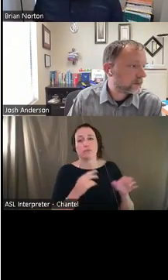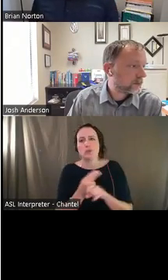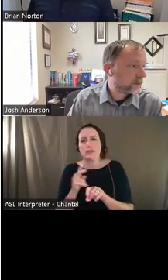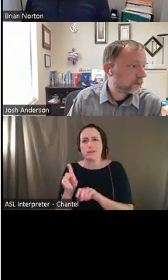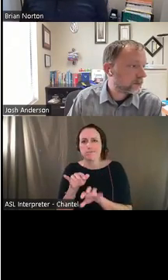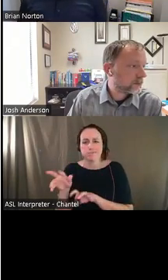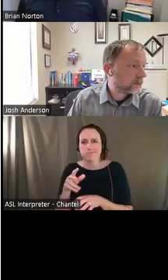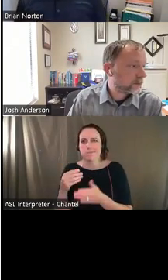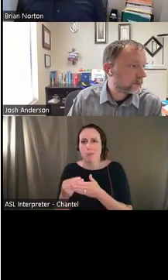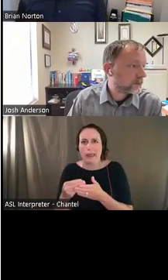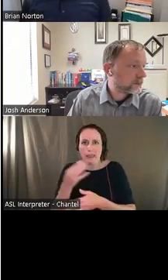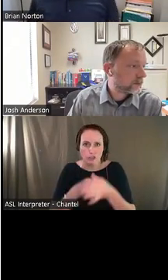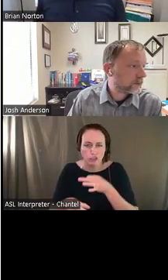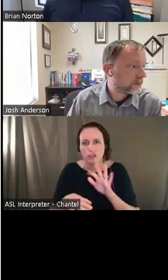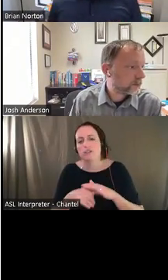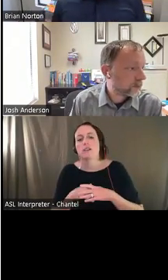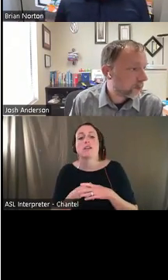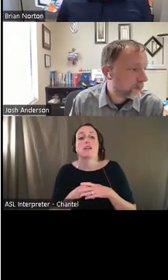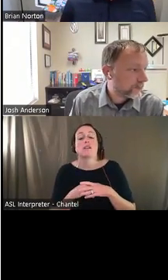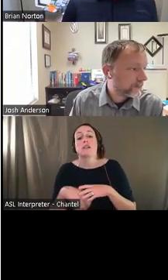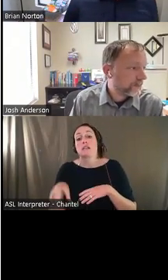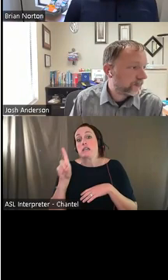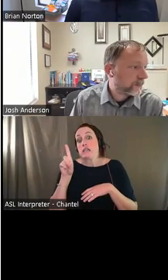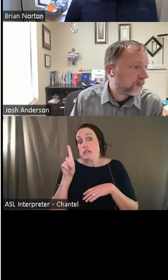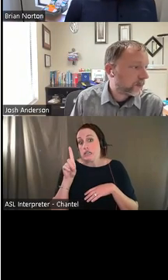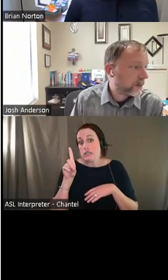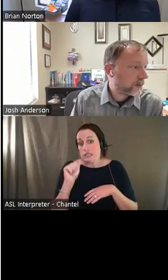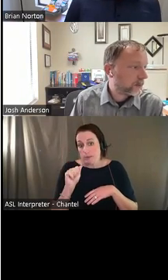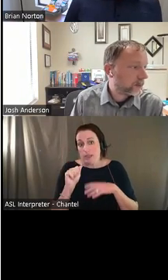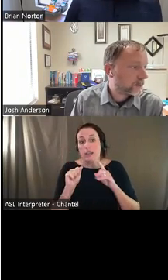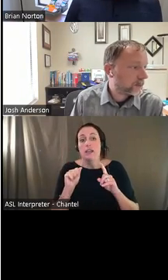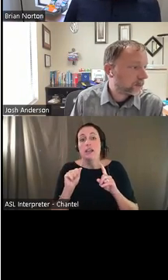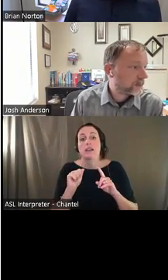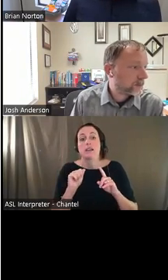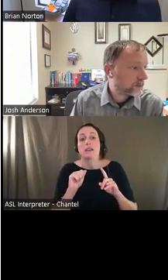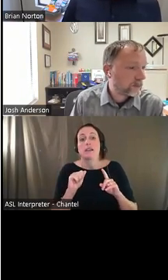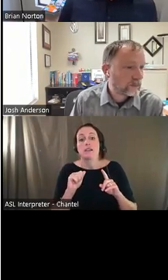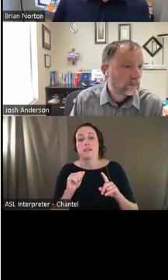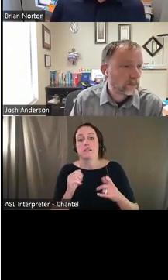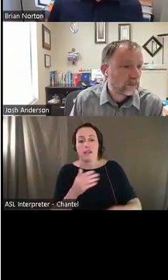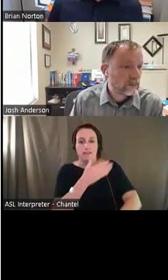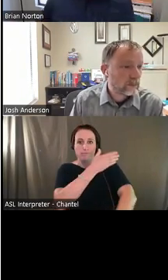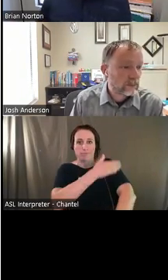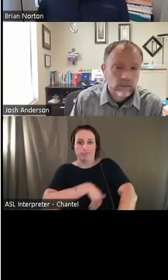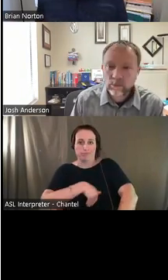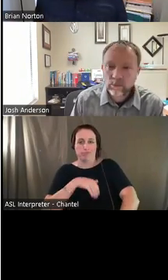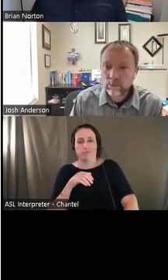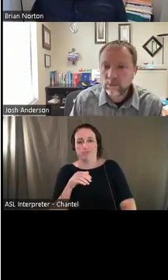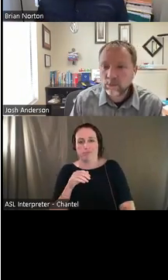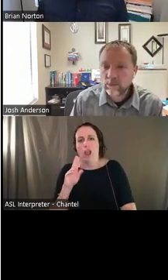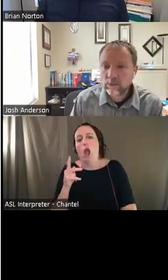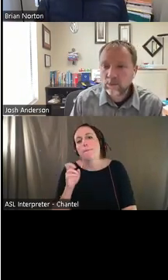those kinds of things. The disability, they are an upper amputee. Um, and again, I'm going to leave that